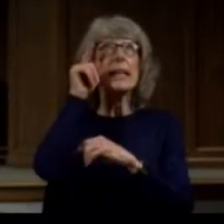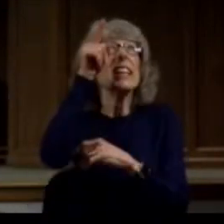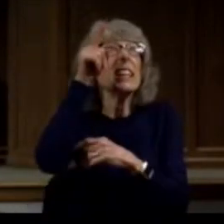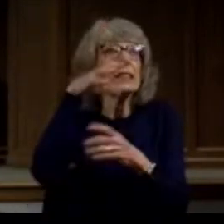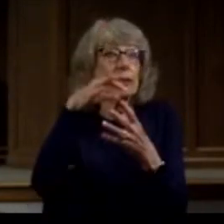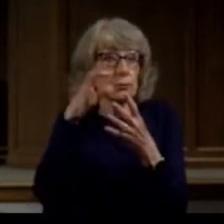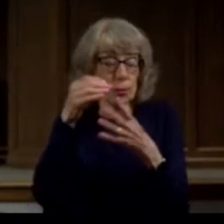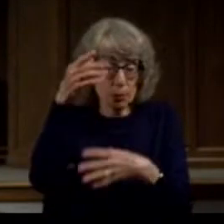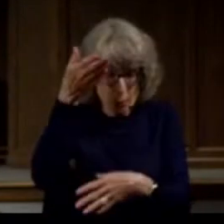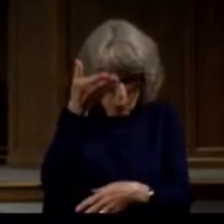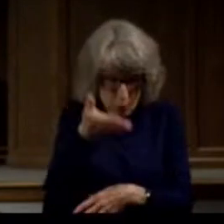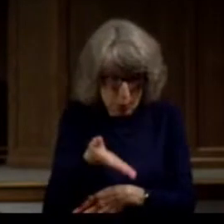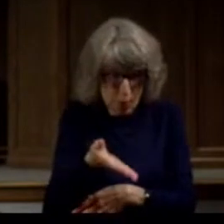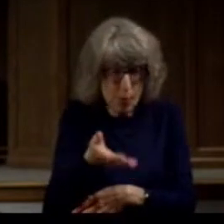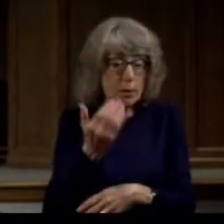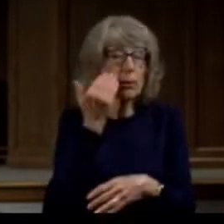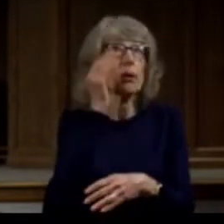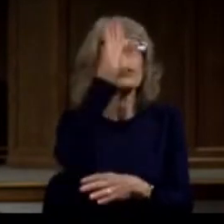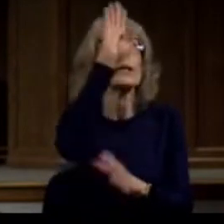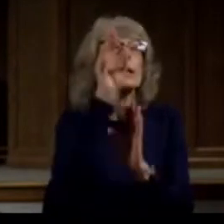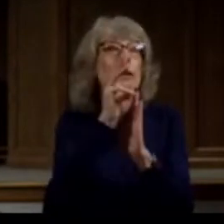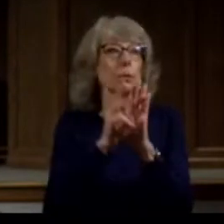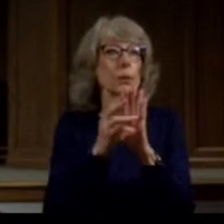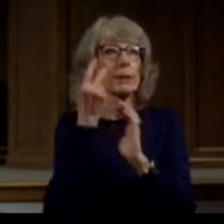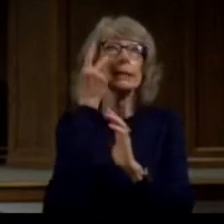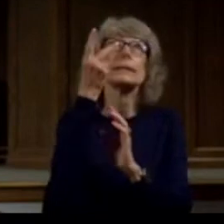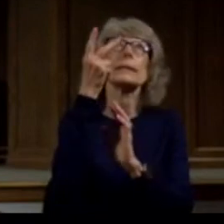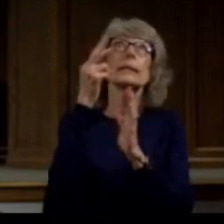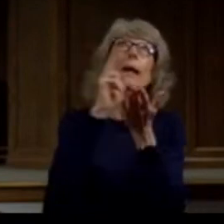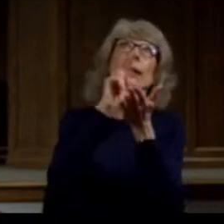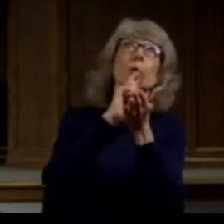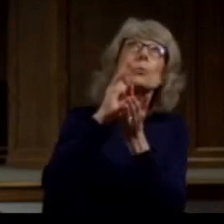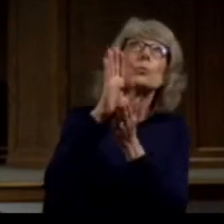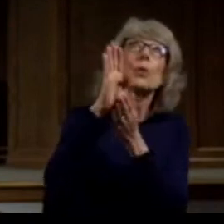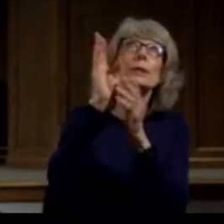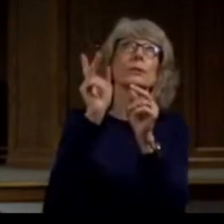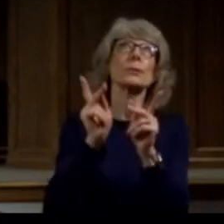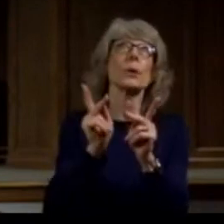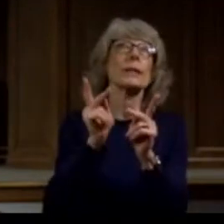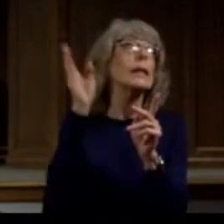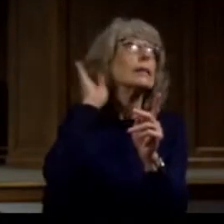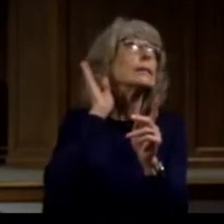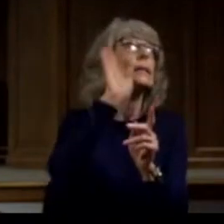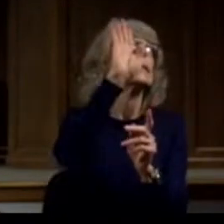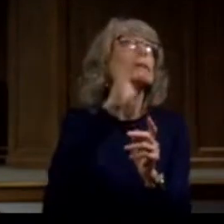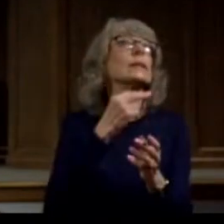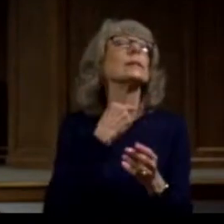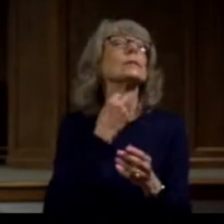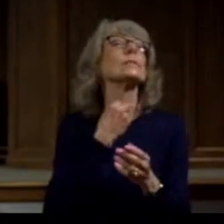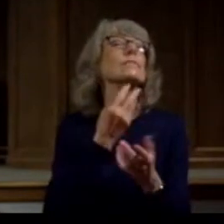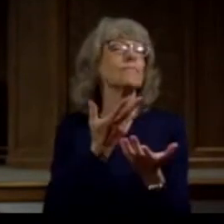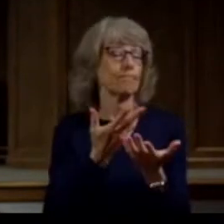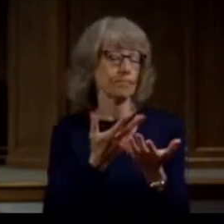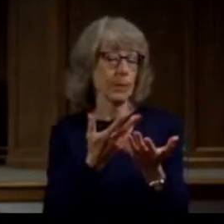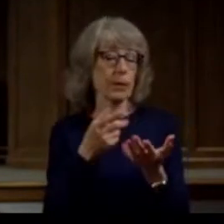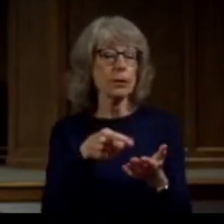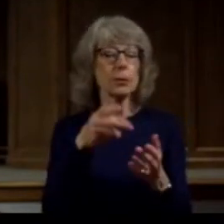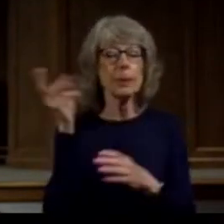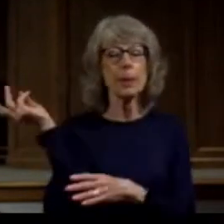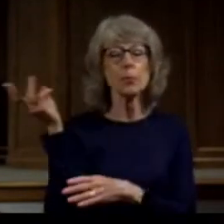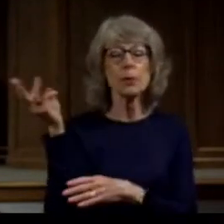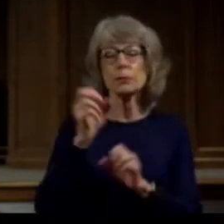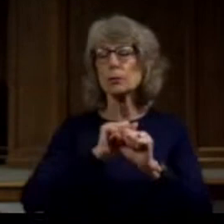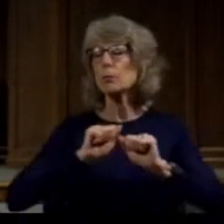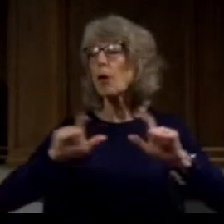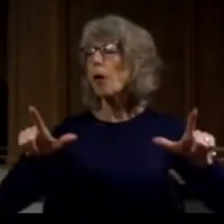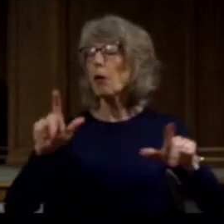to know his will and to see the righteous one and to hear words from his mouth. You will be his witness to all people of what